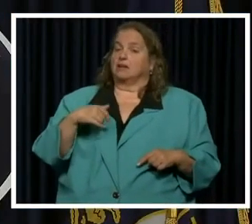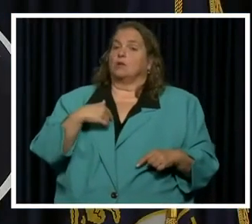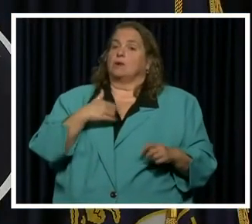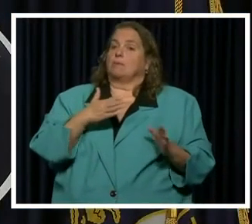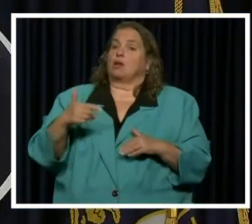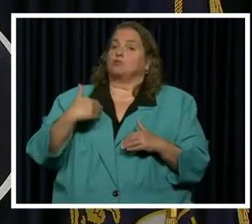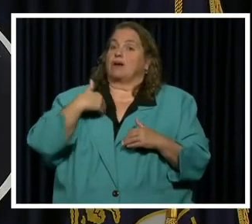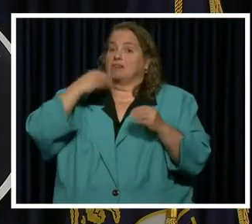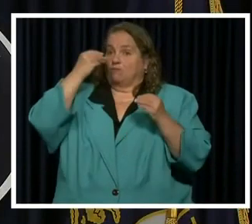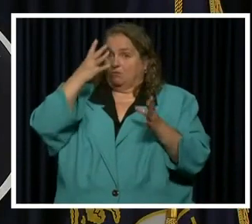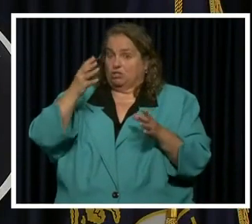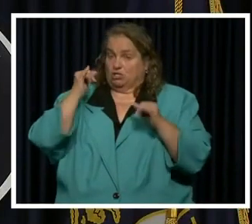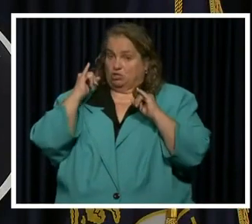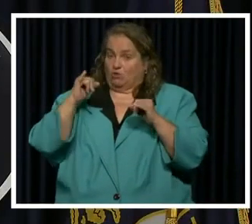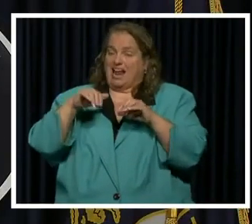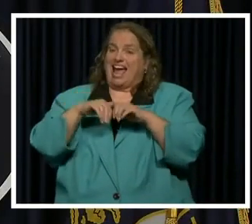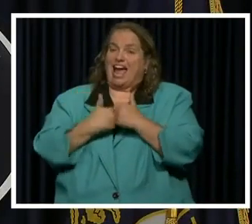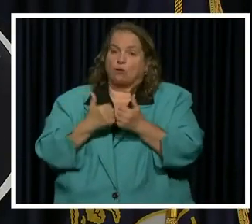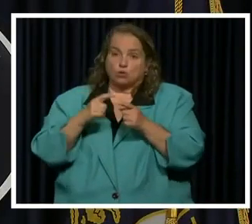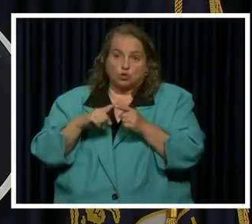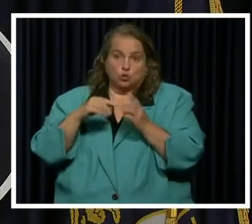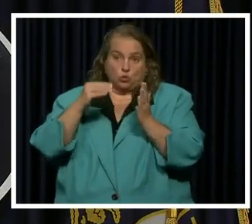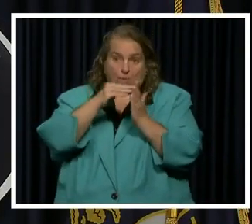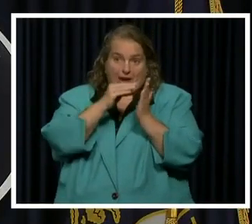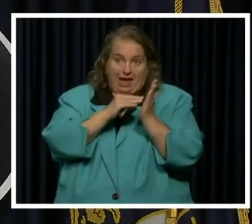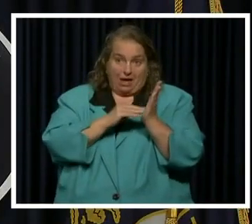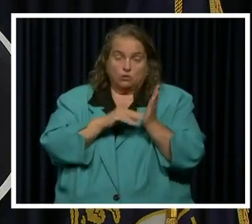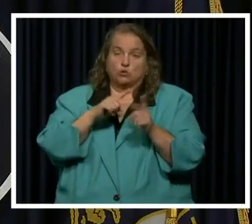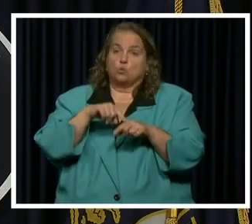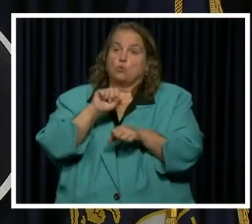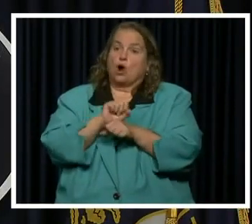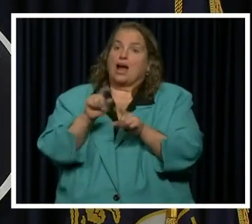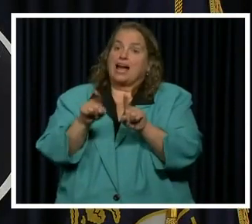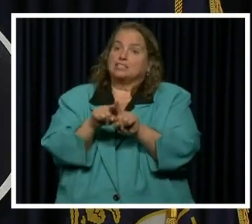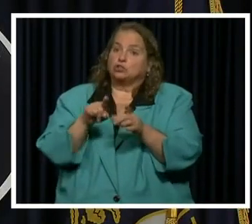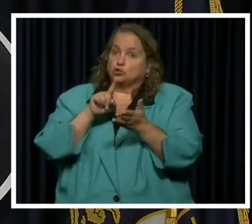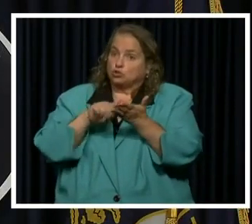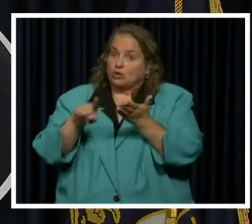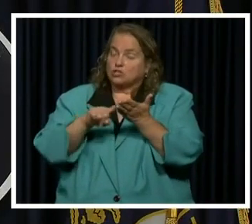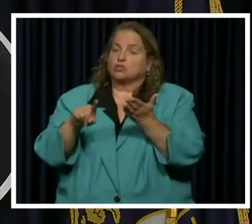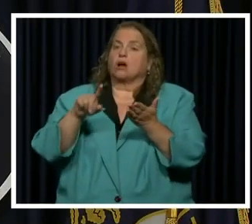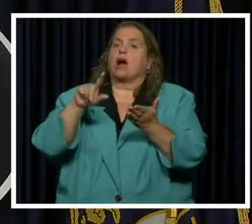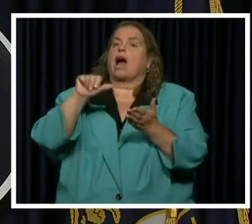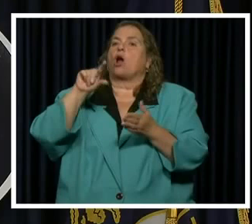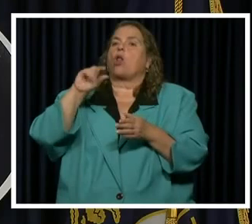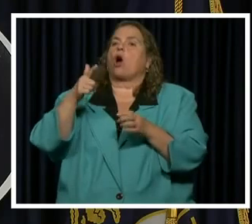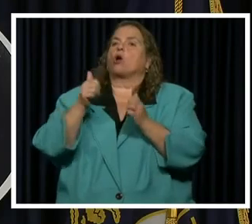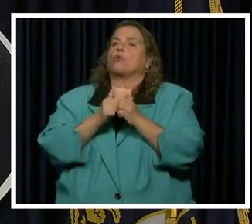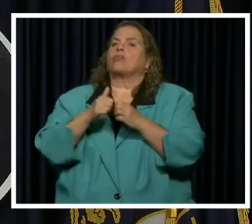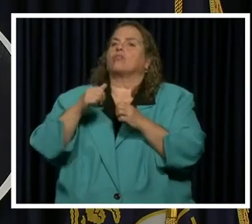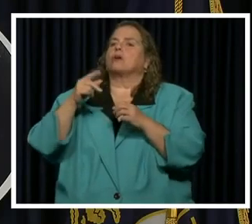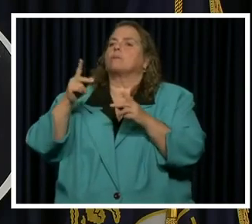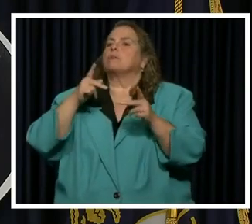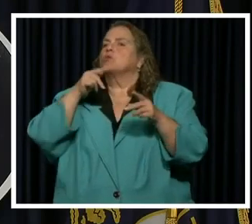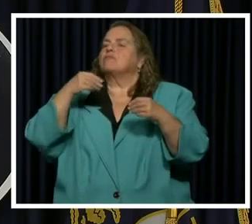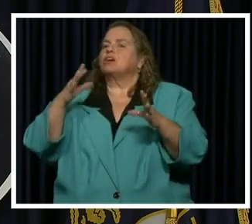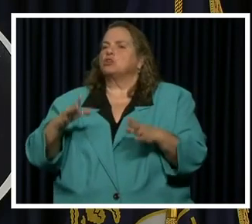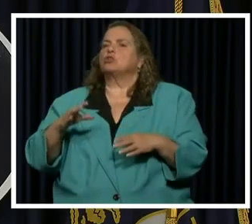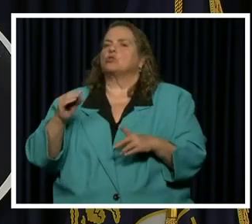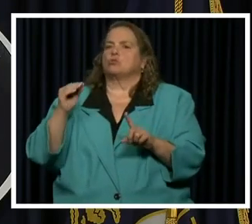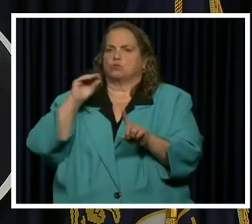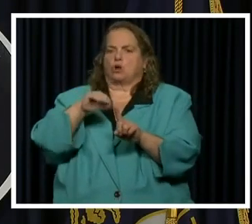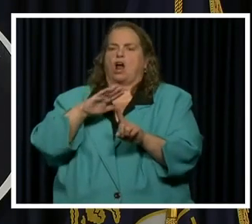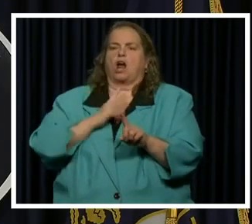to have the information instructions on how to apply to work as a tracer, along with the list of vendors posted on our website, uh,